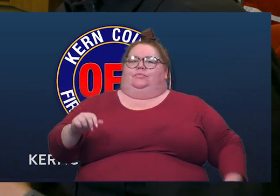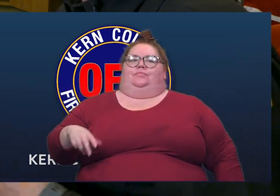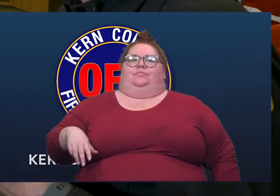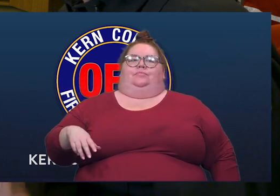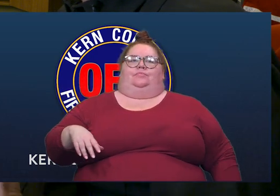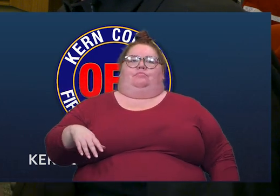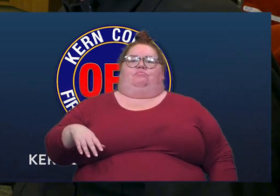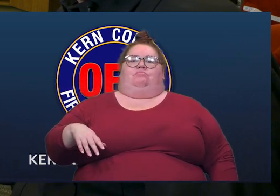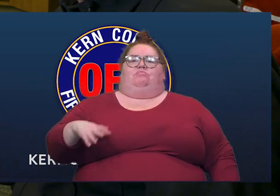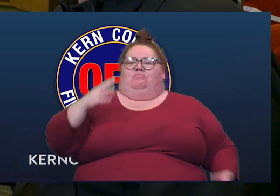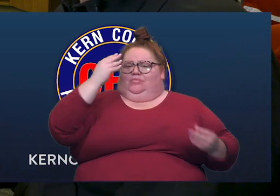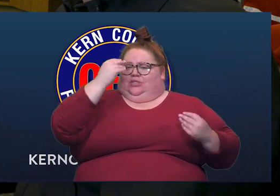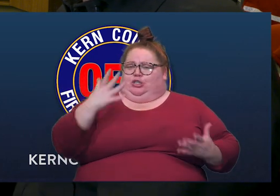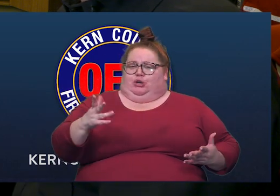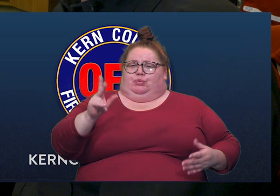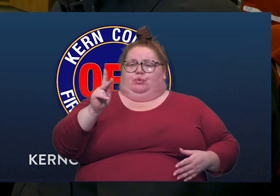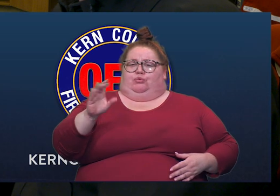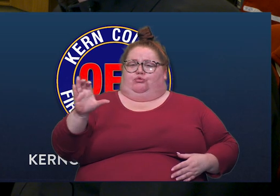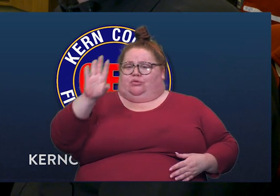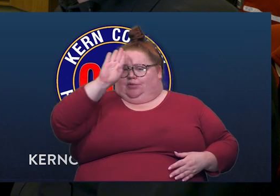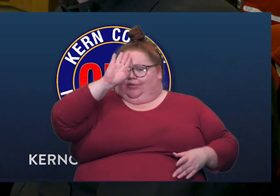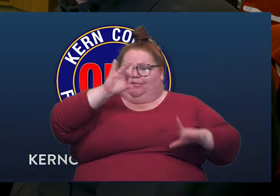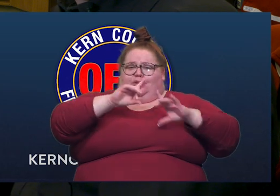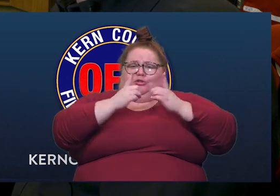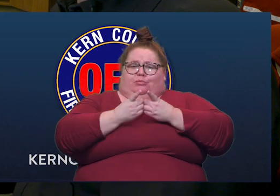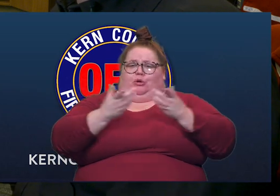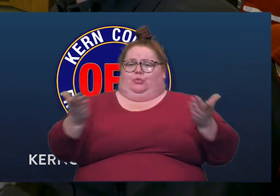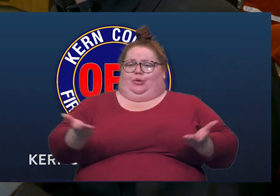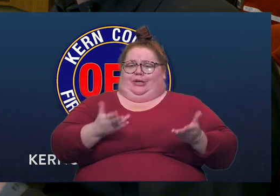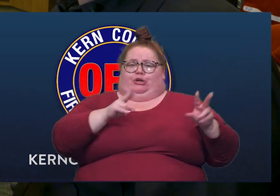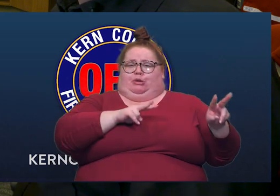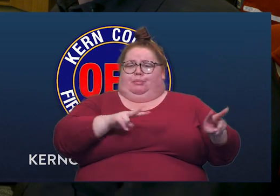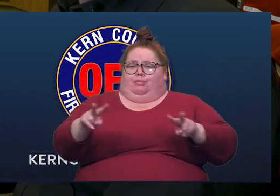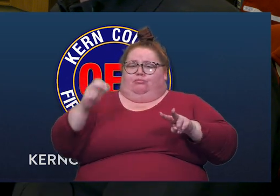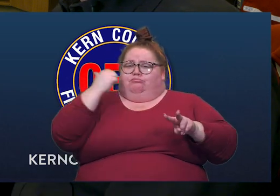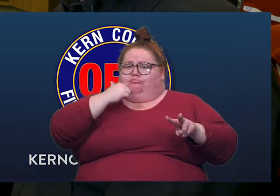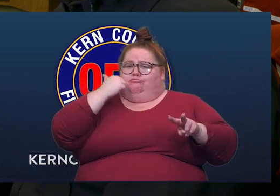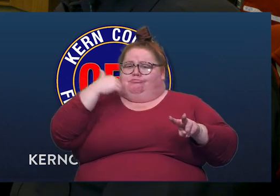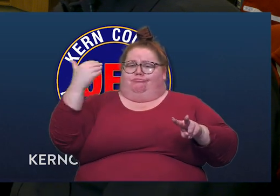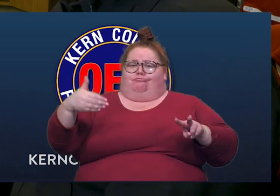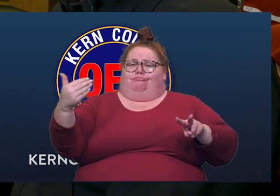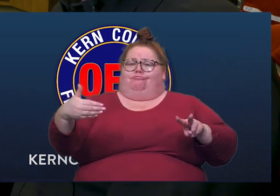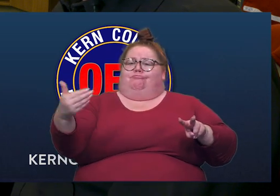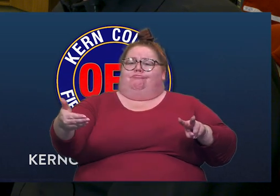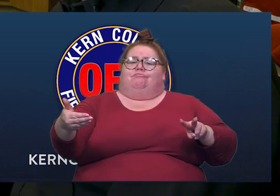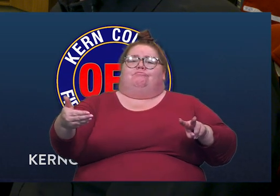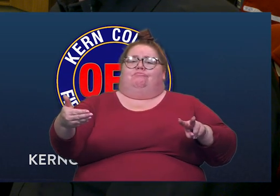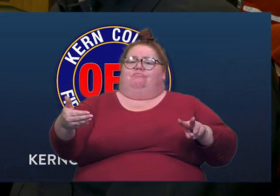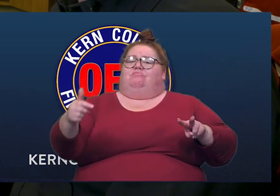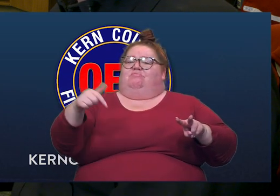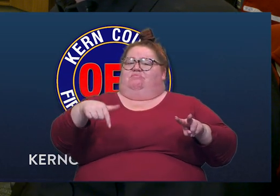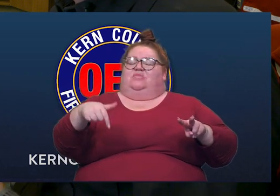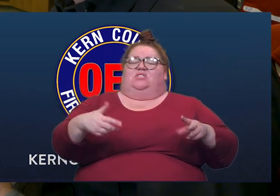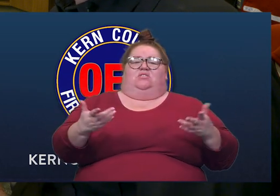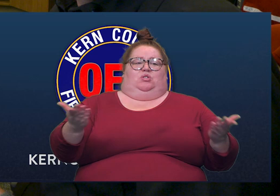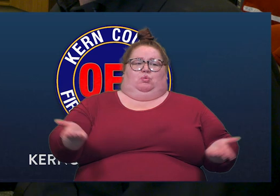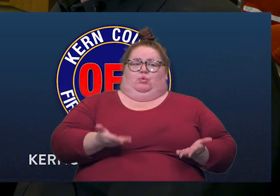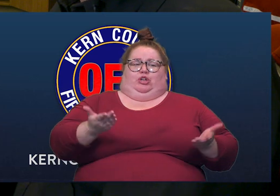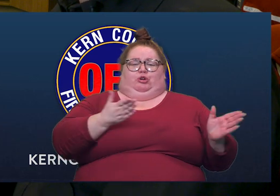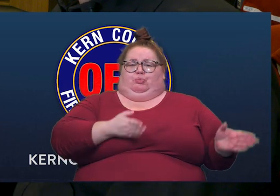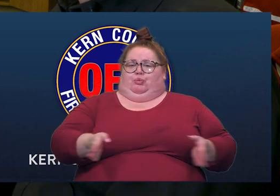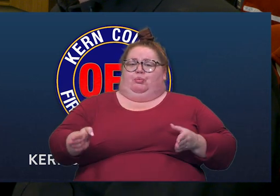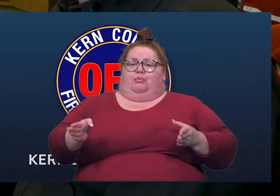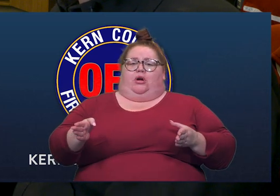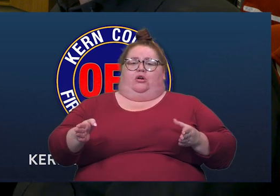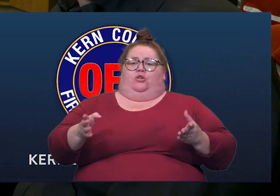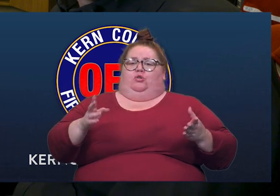just so you know, Kern County Fire Department, we're here, we're monitoring this every day. This is, we're here and prepared